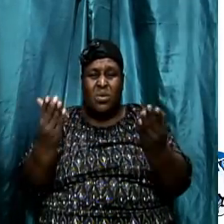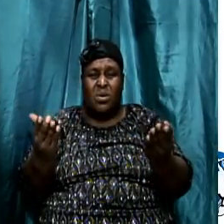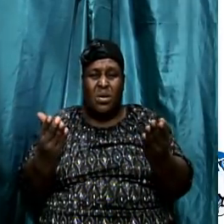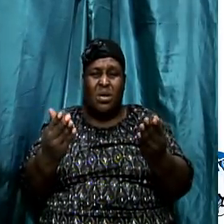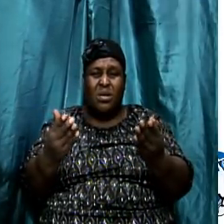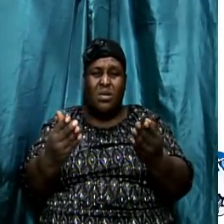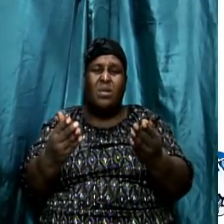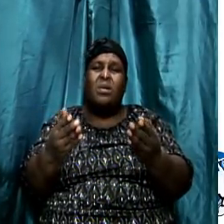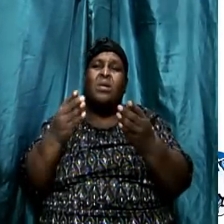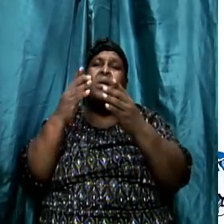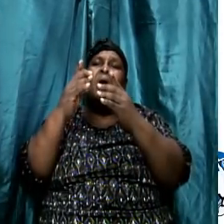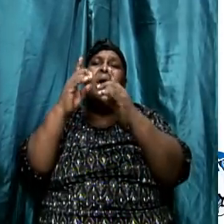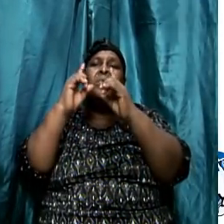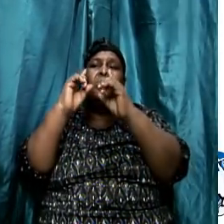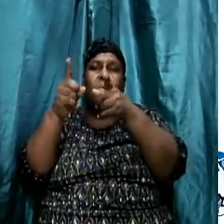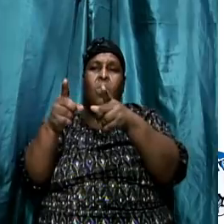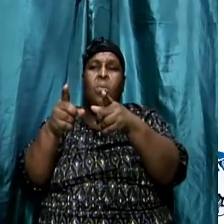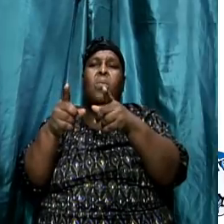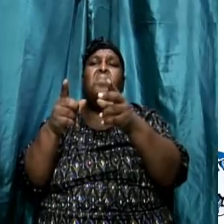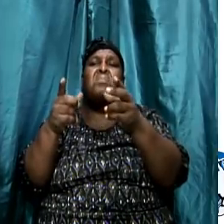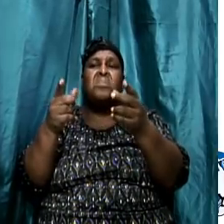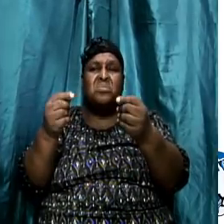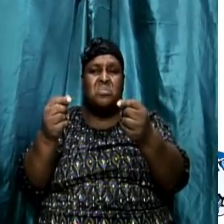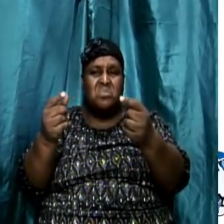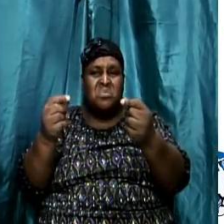and do likewise.